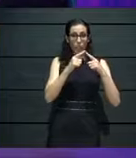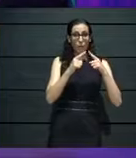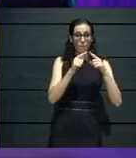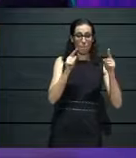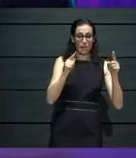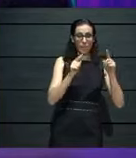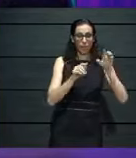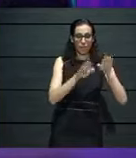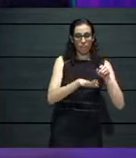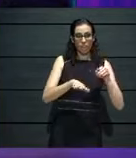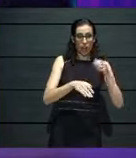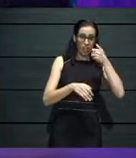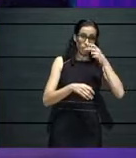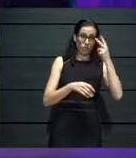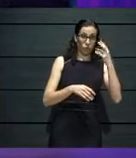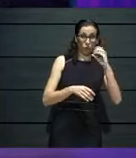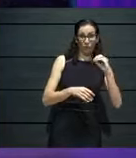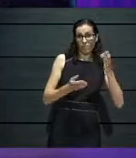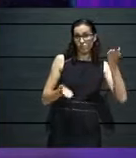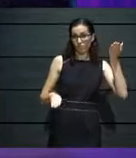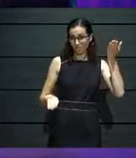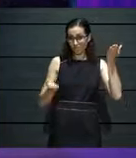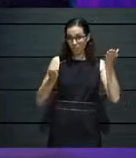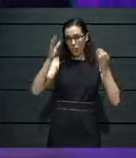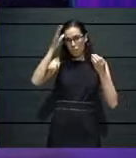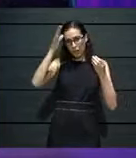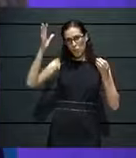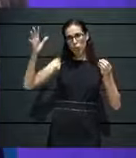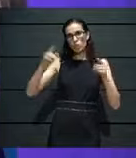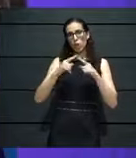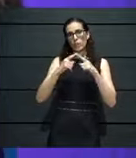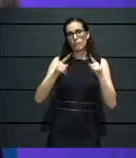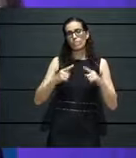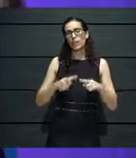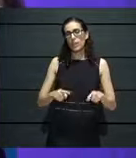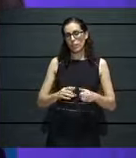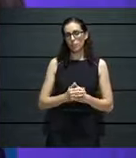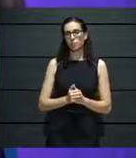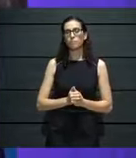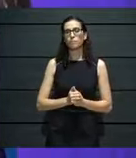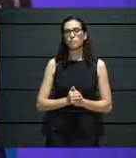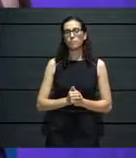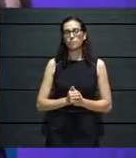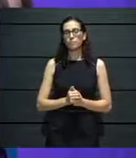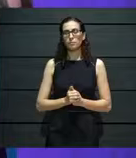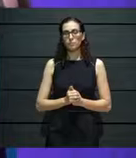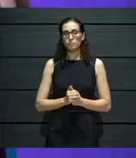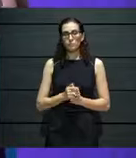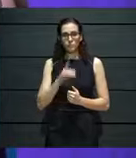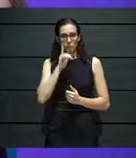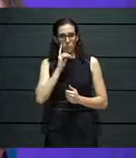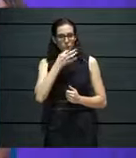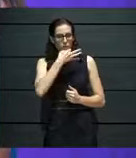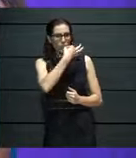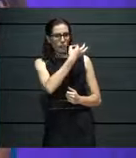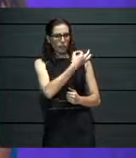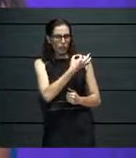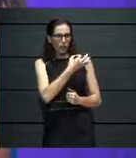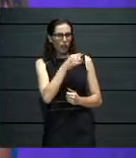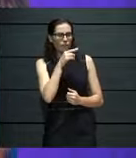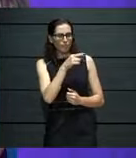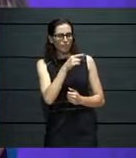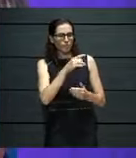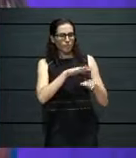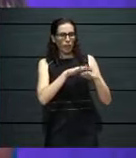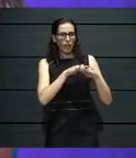like to ask you a question here. So, we mentioned this new media platform which you are using for this project.